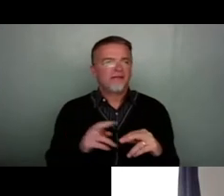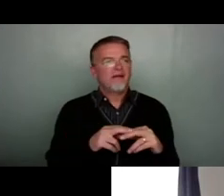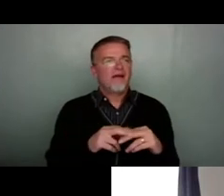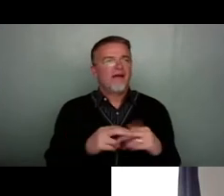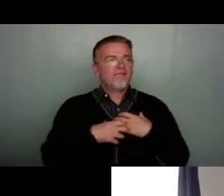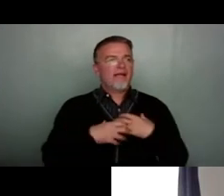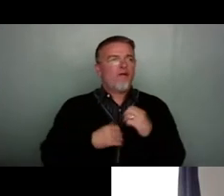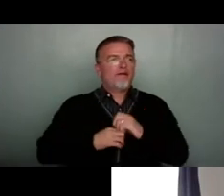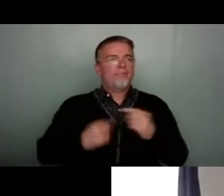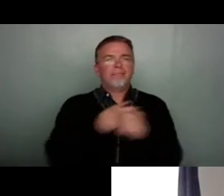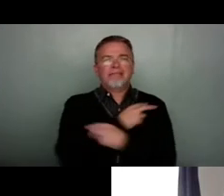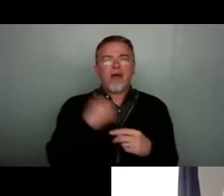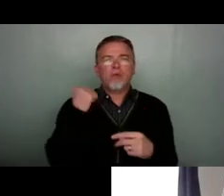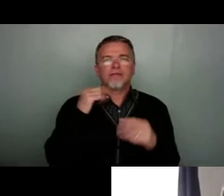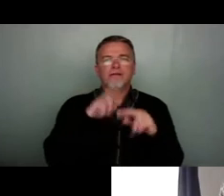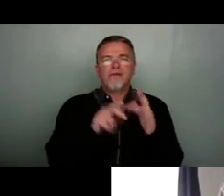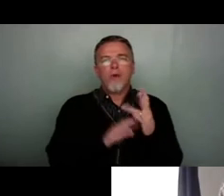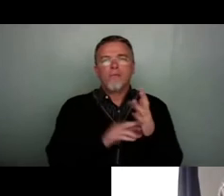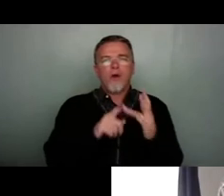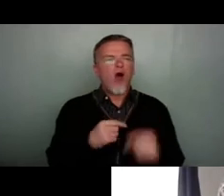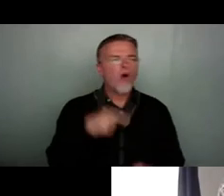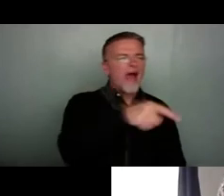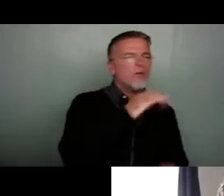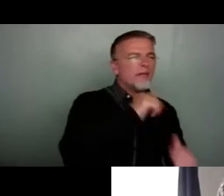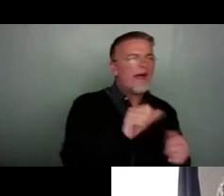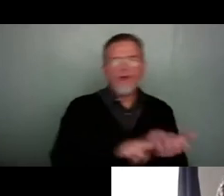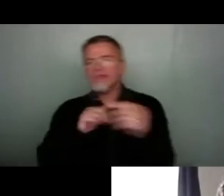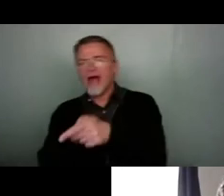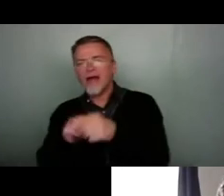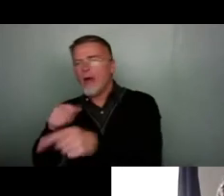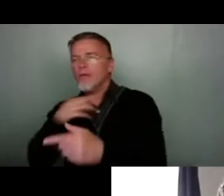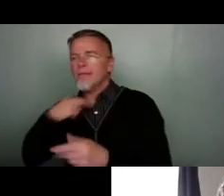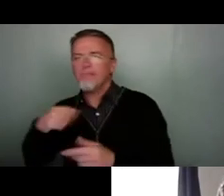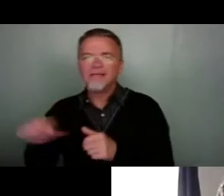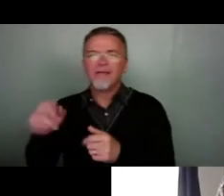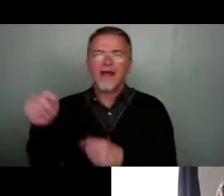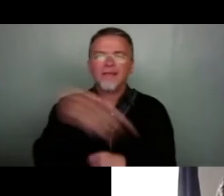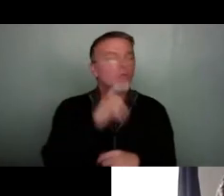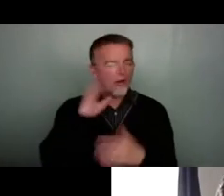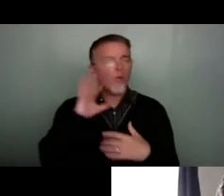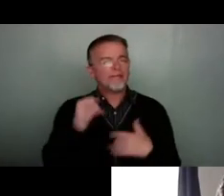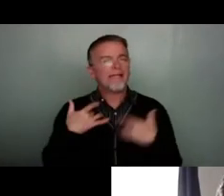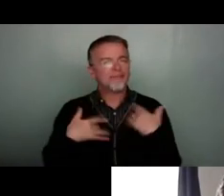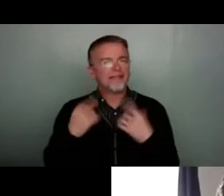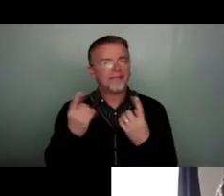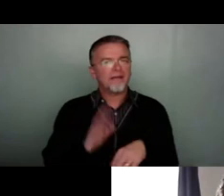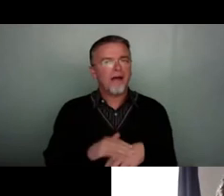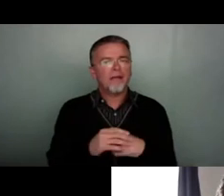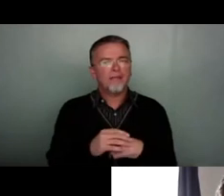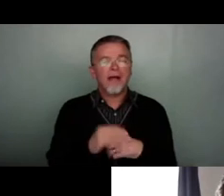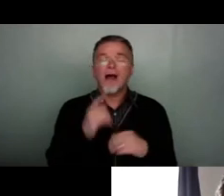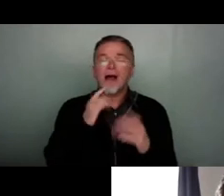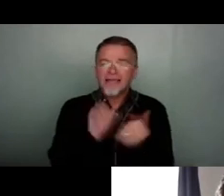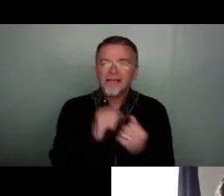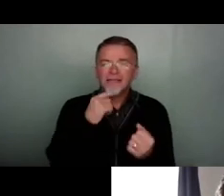thing should would always be the better one. It's going to be an interesting time. And I guess I keep telling people like to bear with